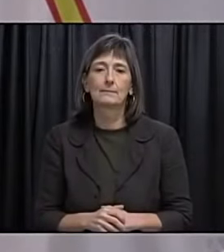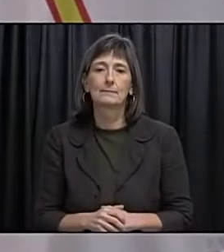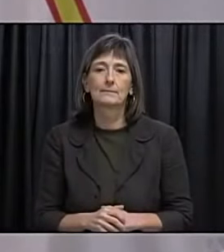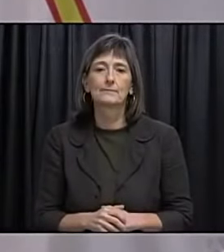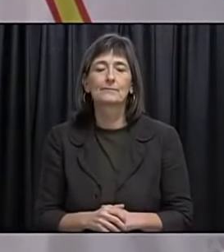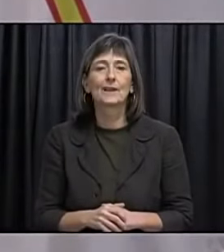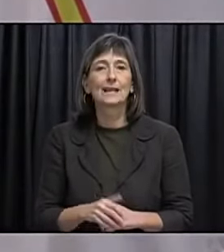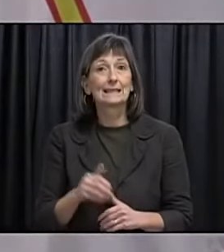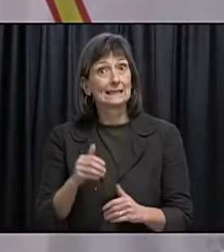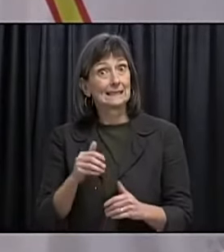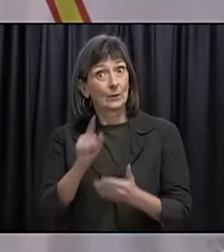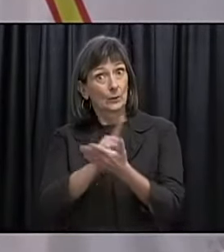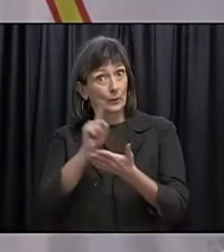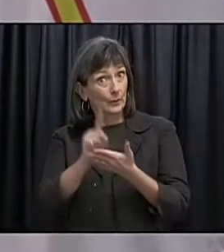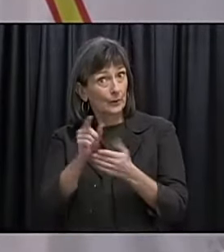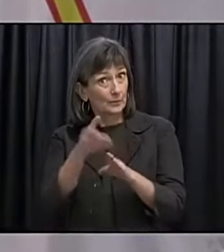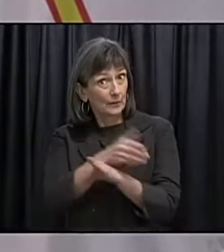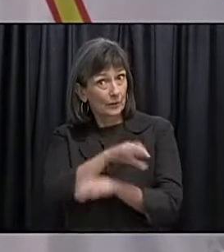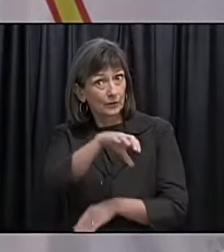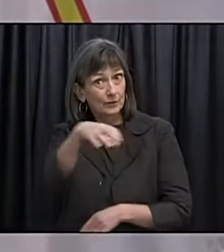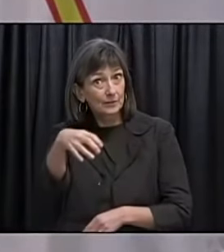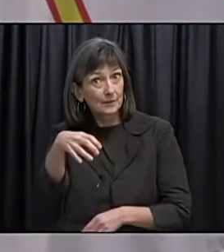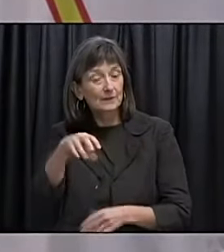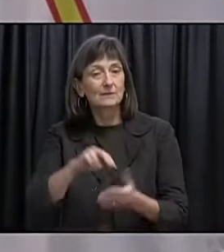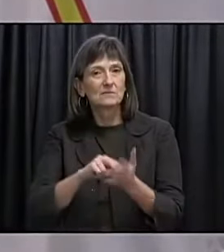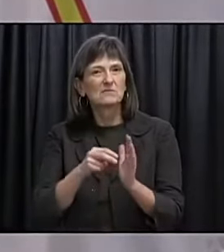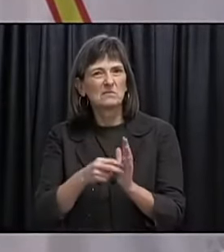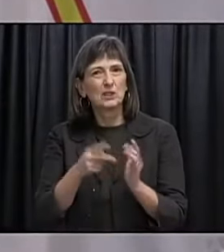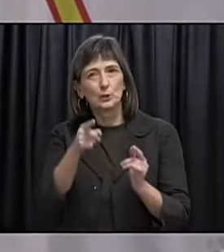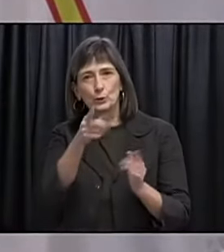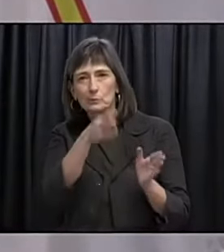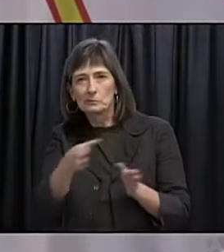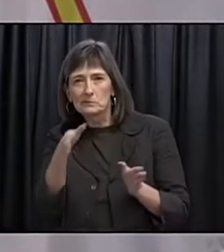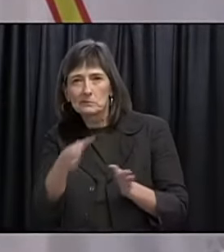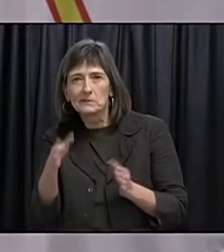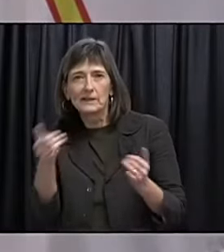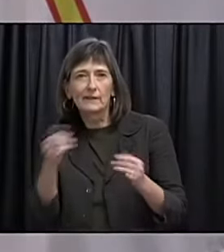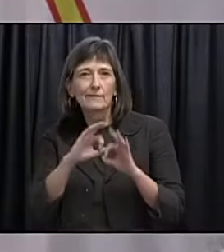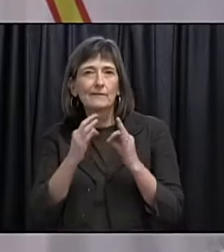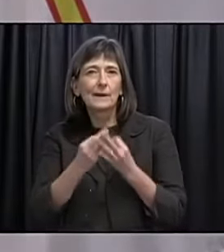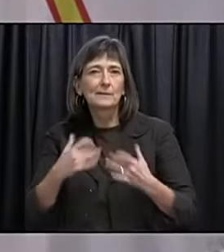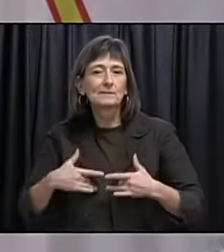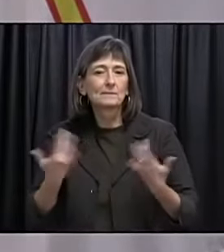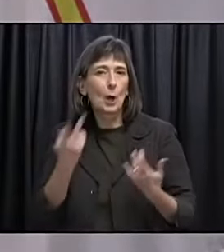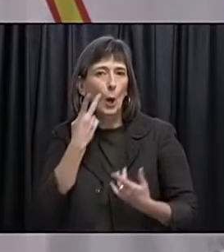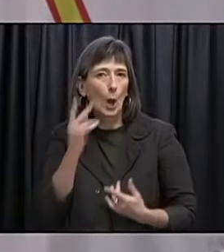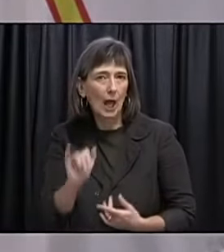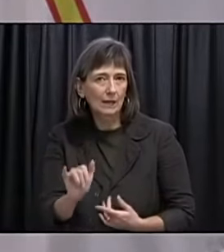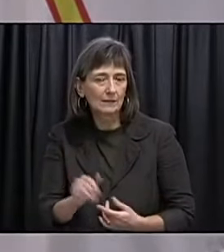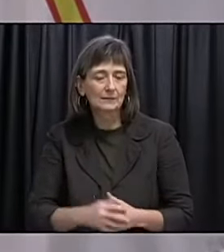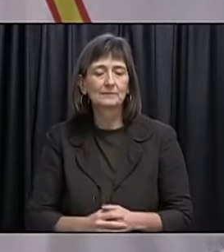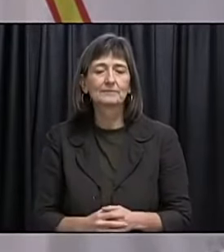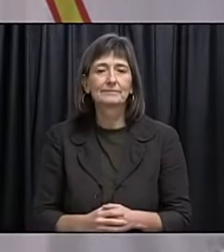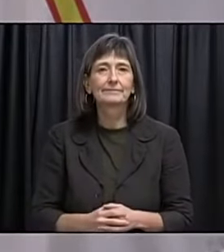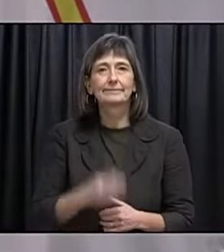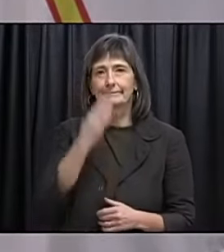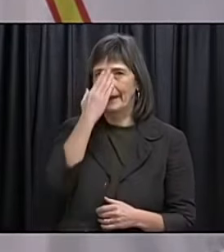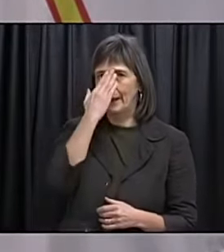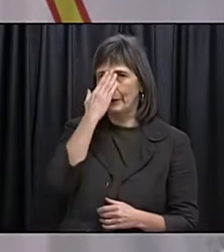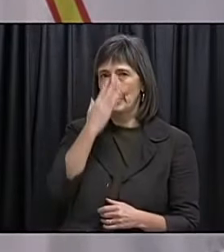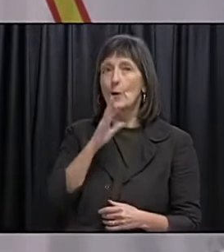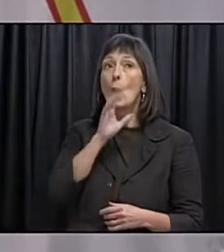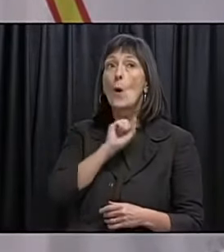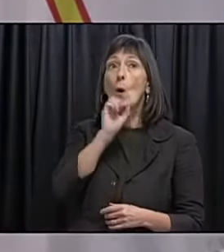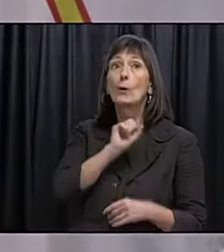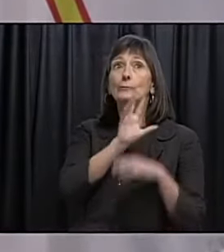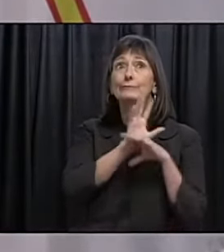With Christmas one week away you are likely planning what the holidays will look like for you and your family. This year we are all reimagining old